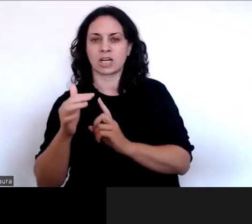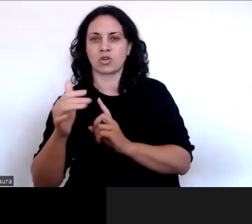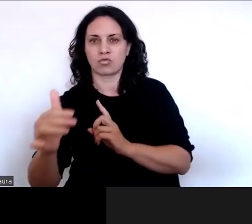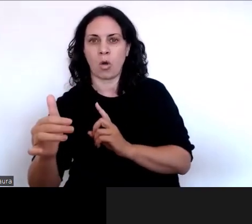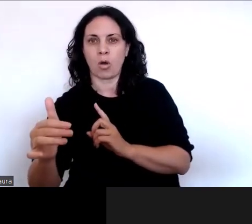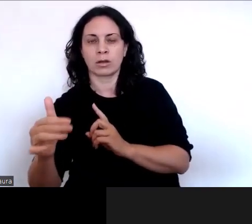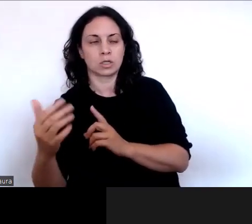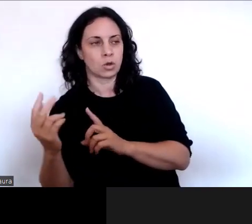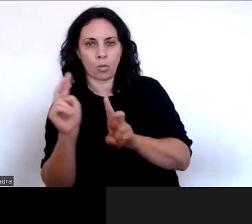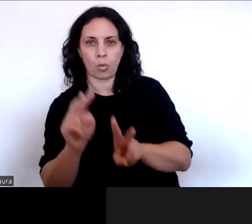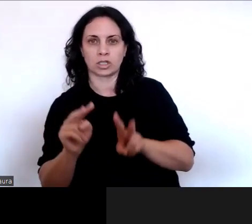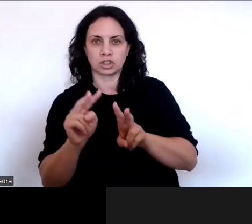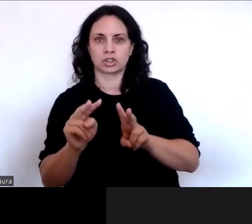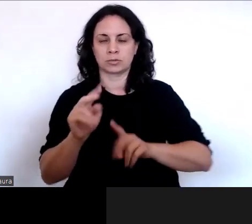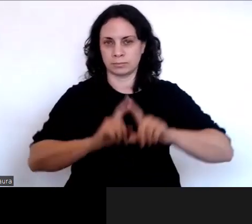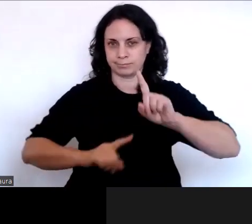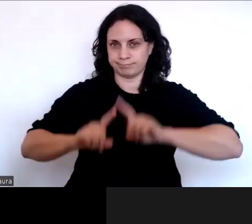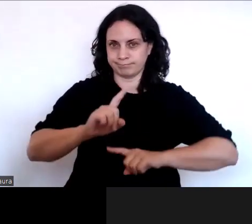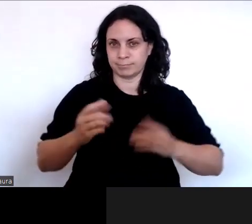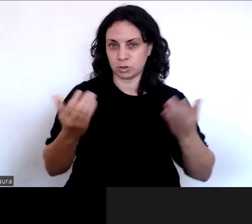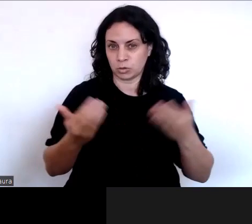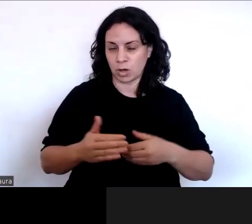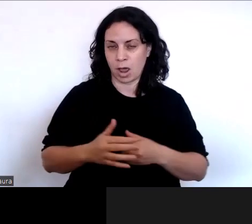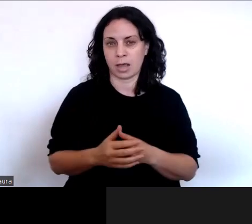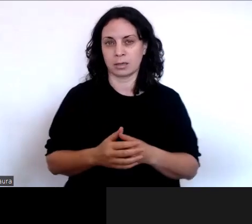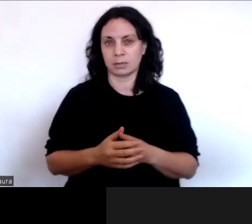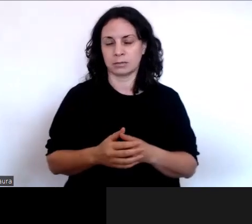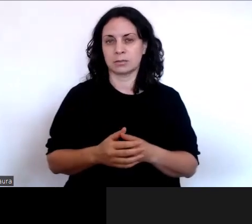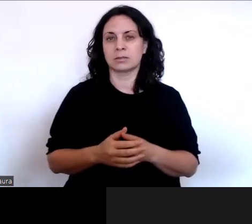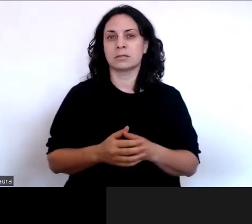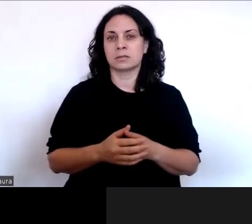need to talk to someone you can call or text